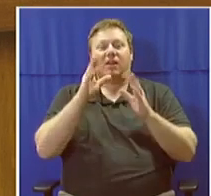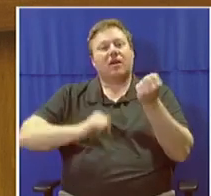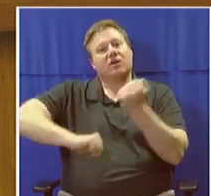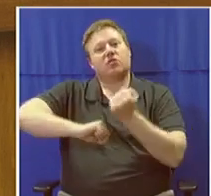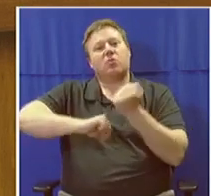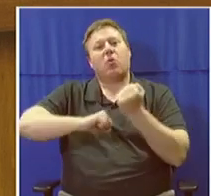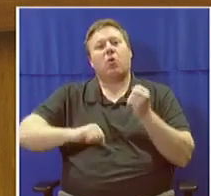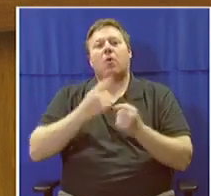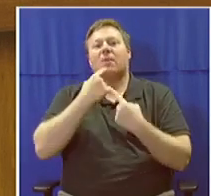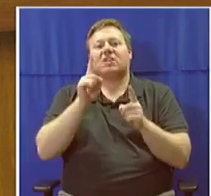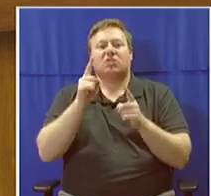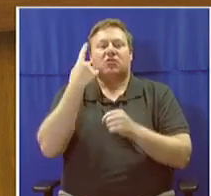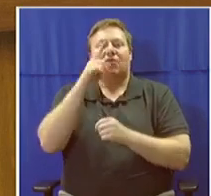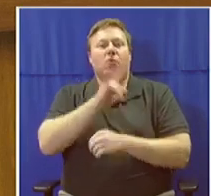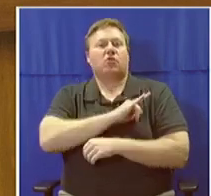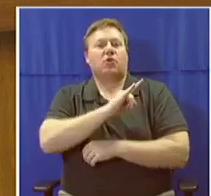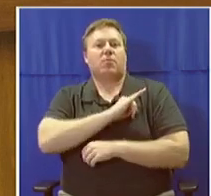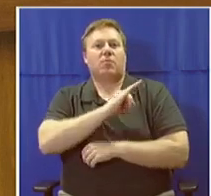message to the Springboks.